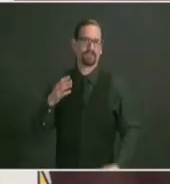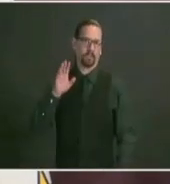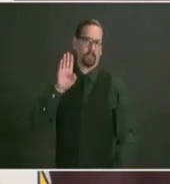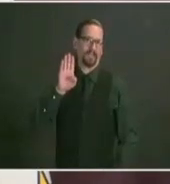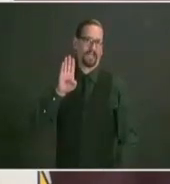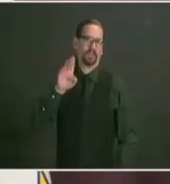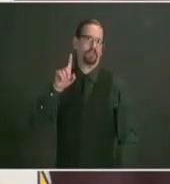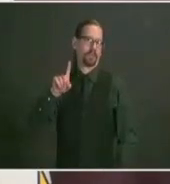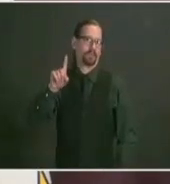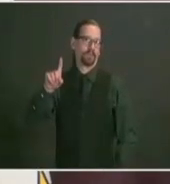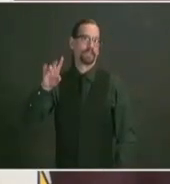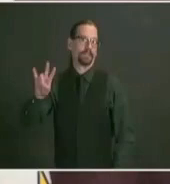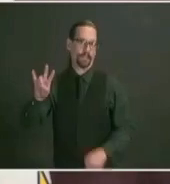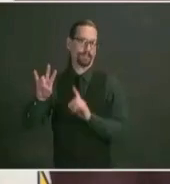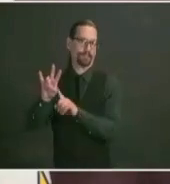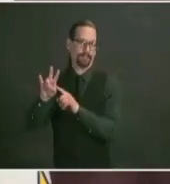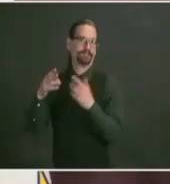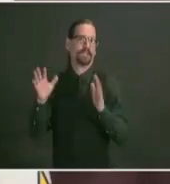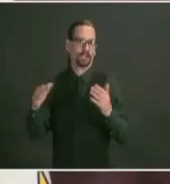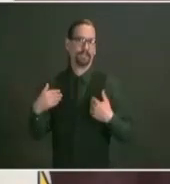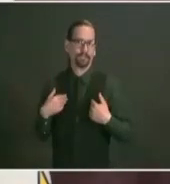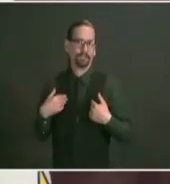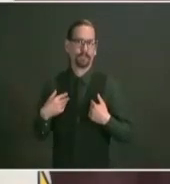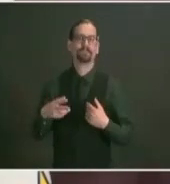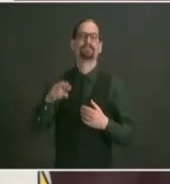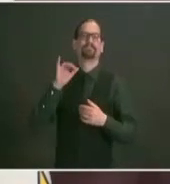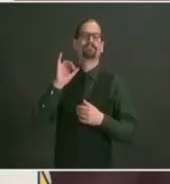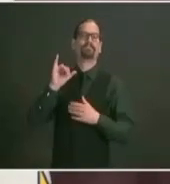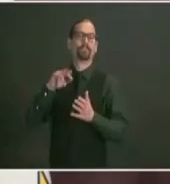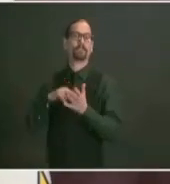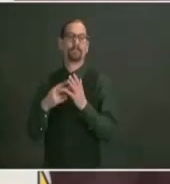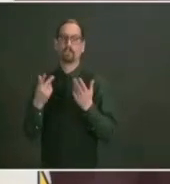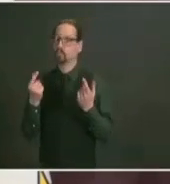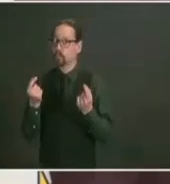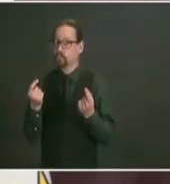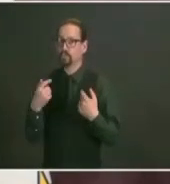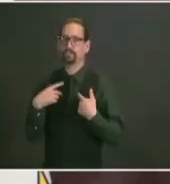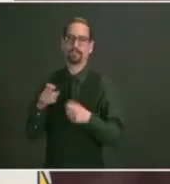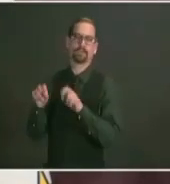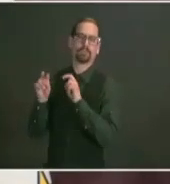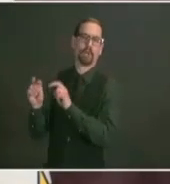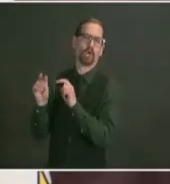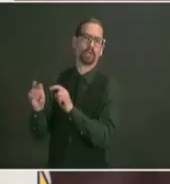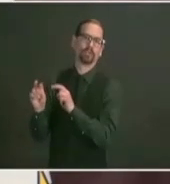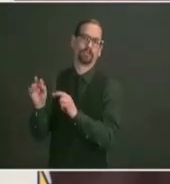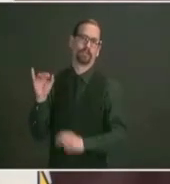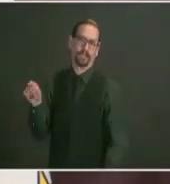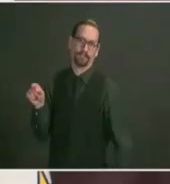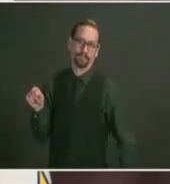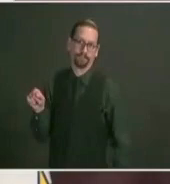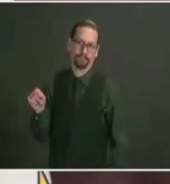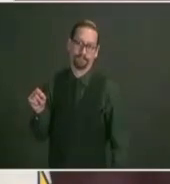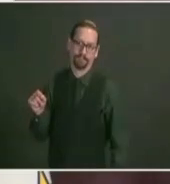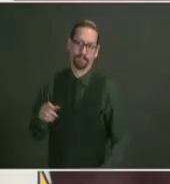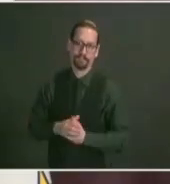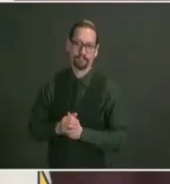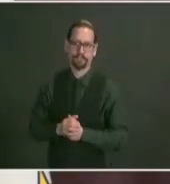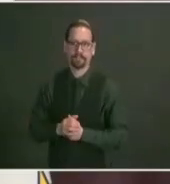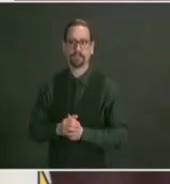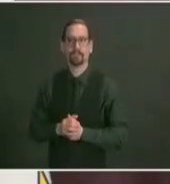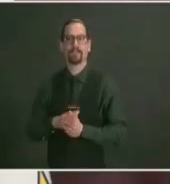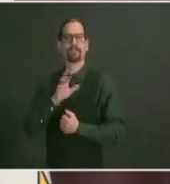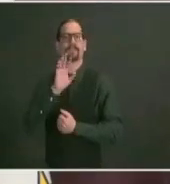we're very excited to be making a lot of progress on our vaccination campaign that's what we balance